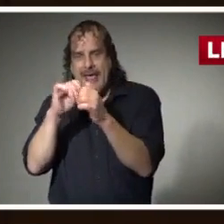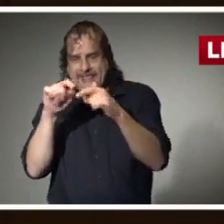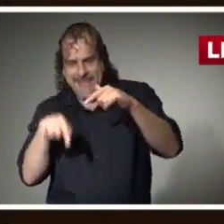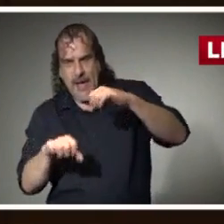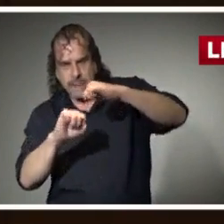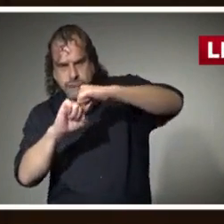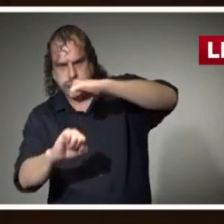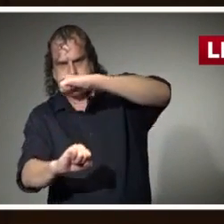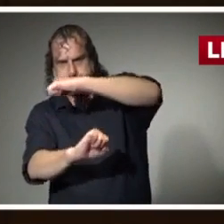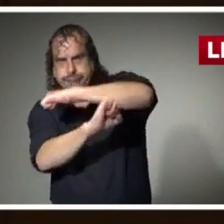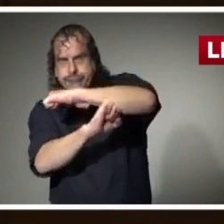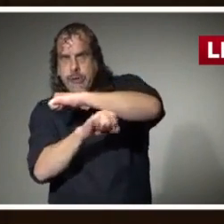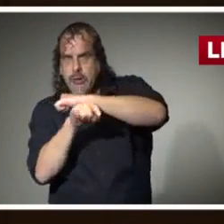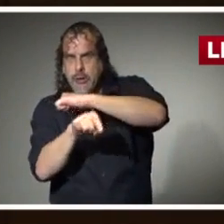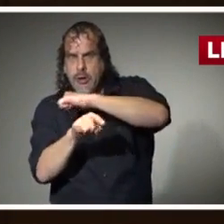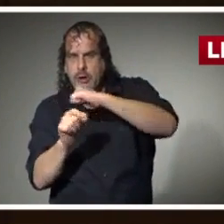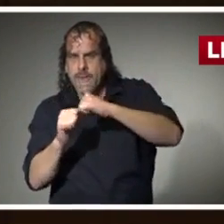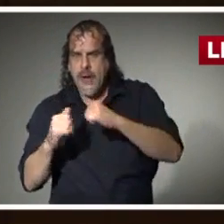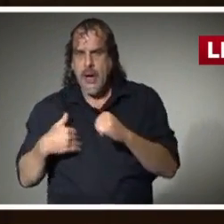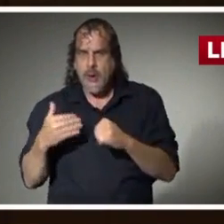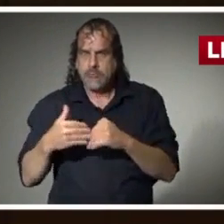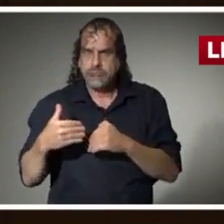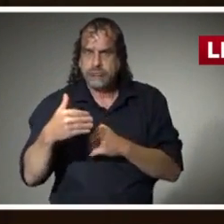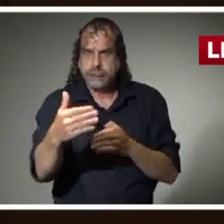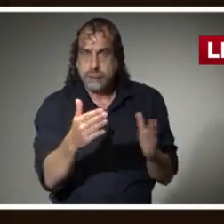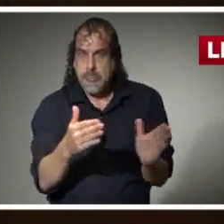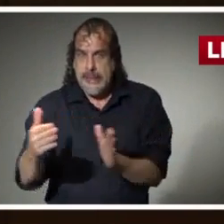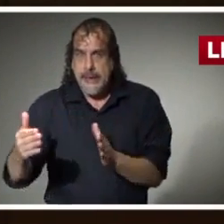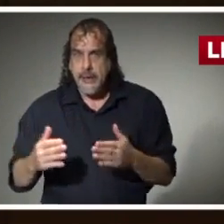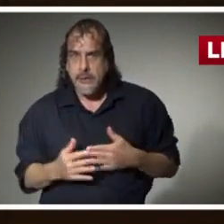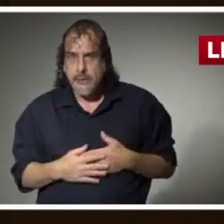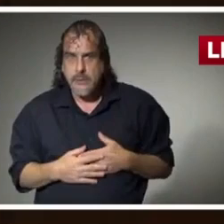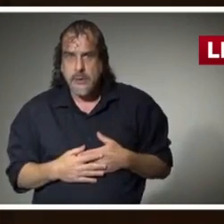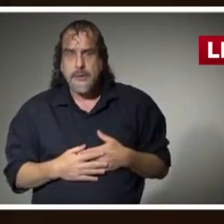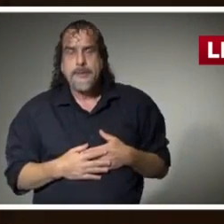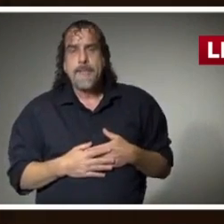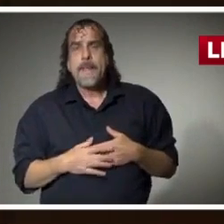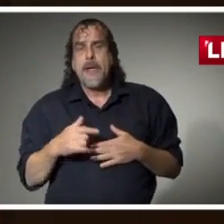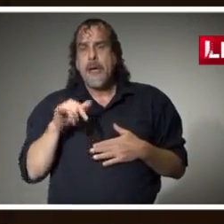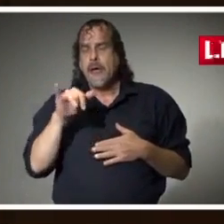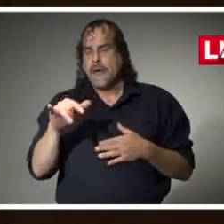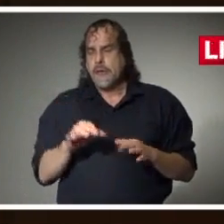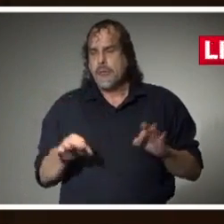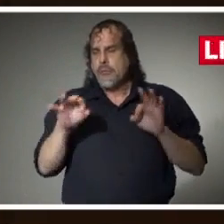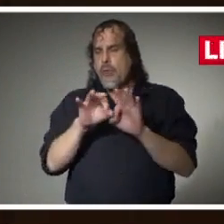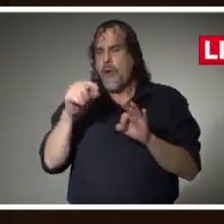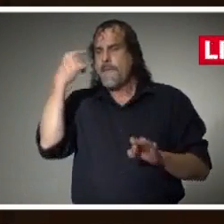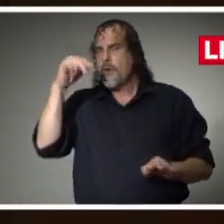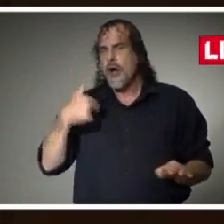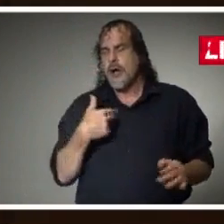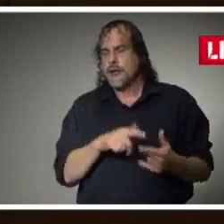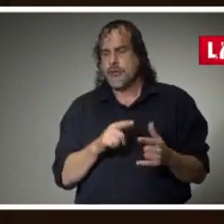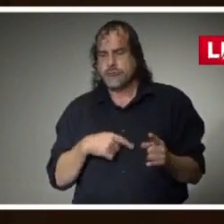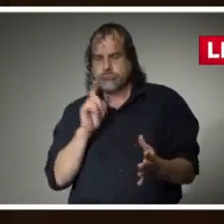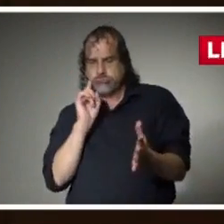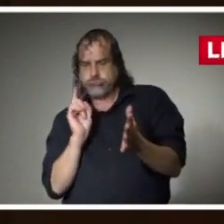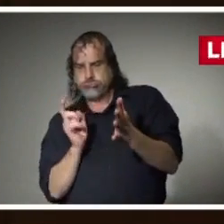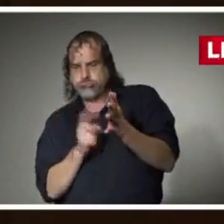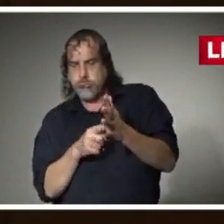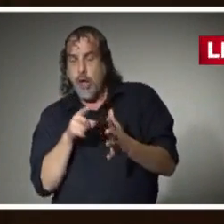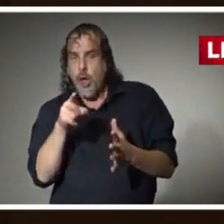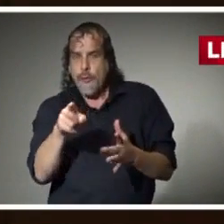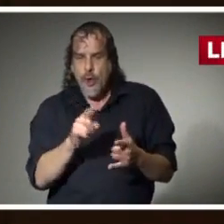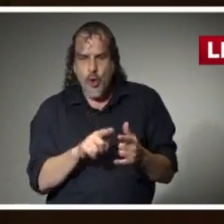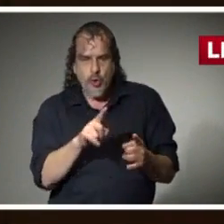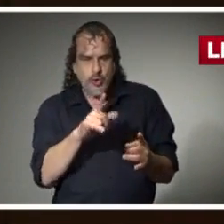of what we want to continue to do moving forward. It's important for us to identify those cases, to make sure that